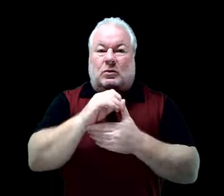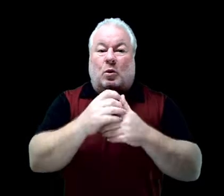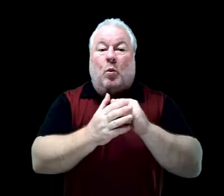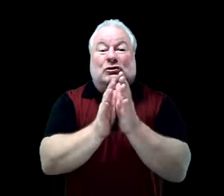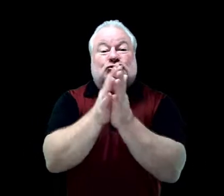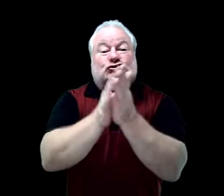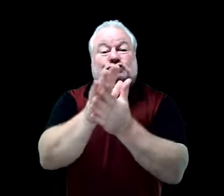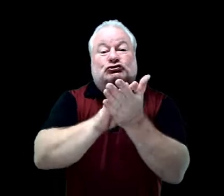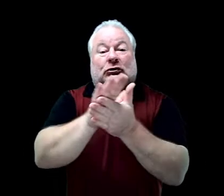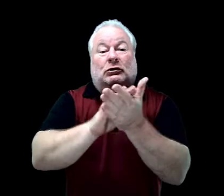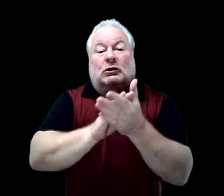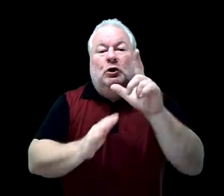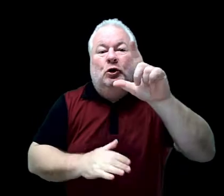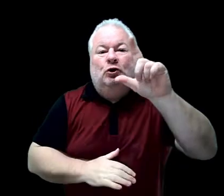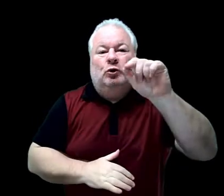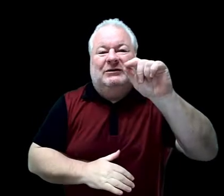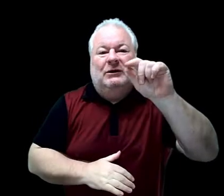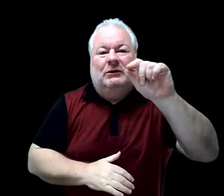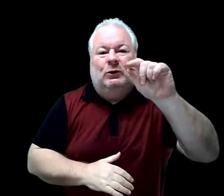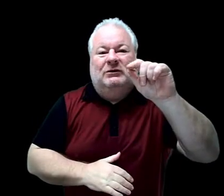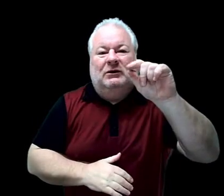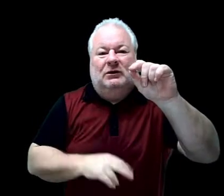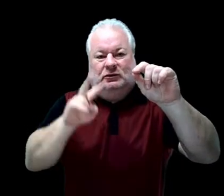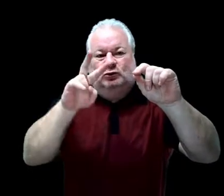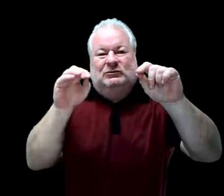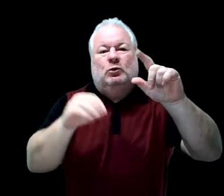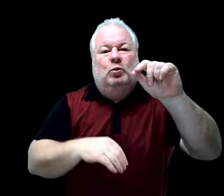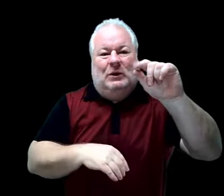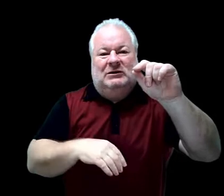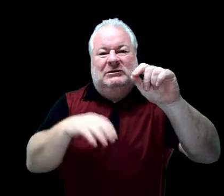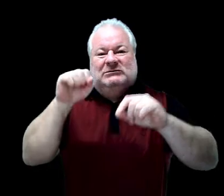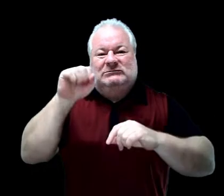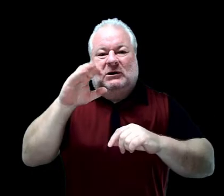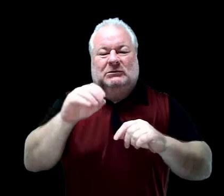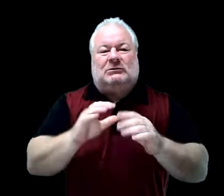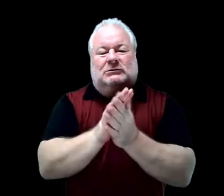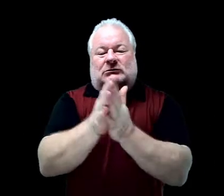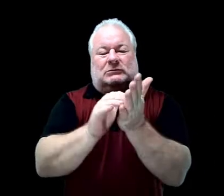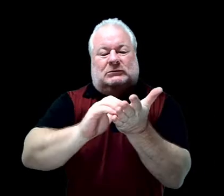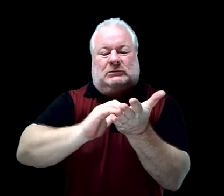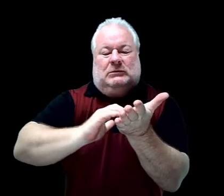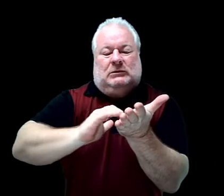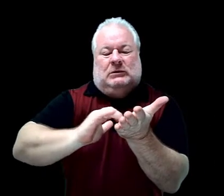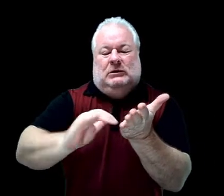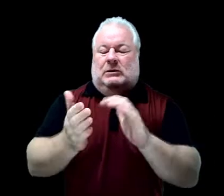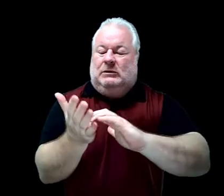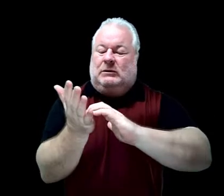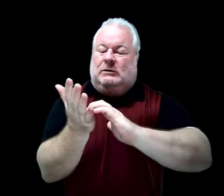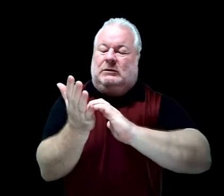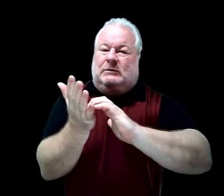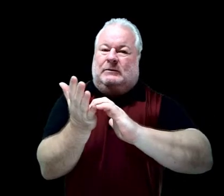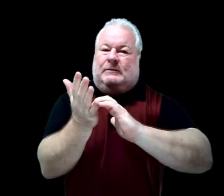20 seconds, getting in between our fingers, underneath our nails, and